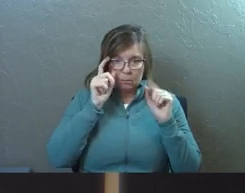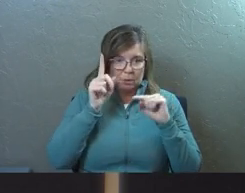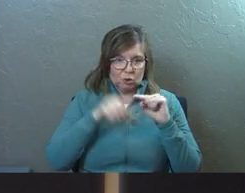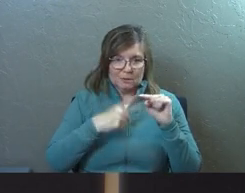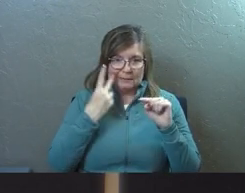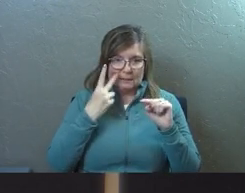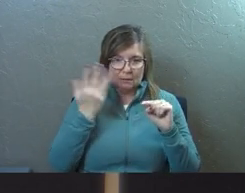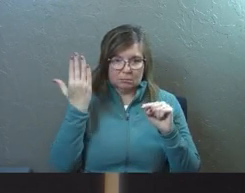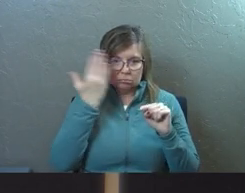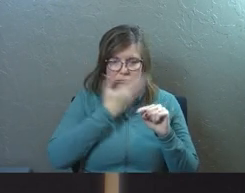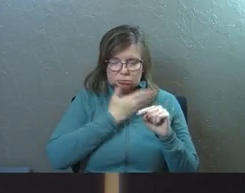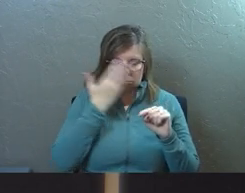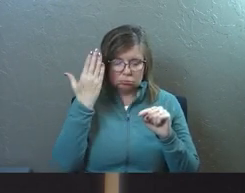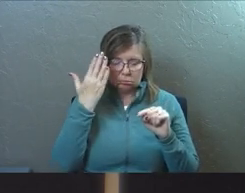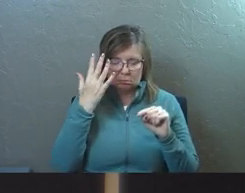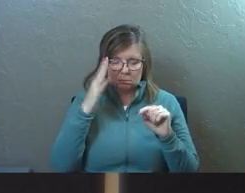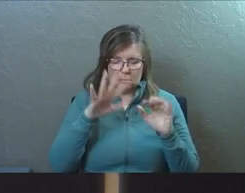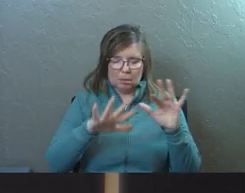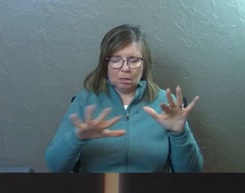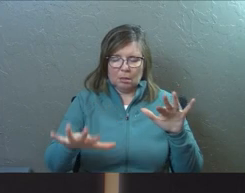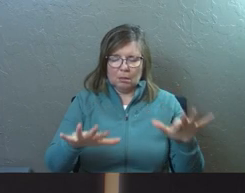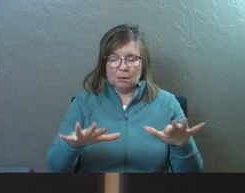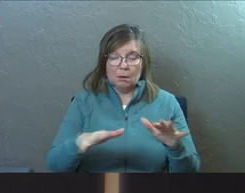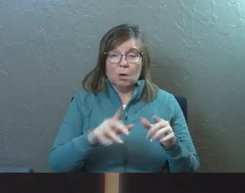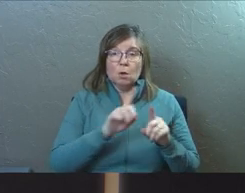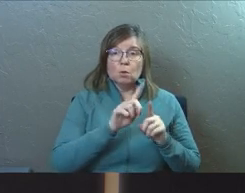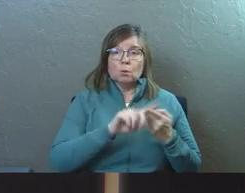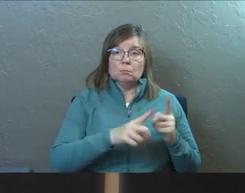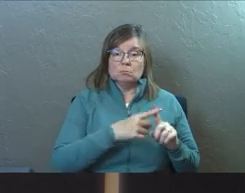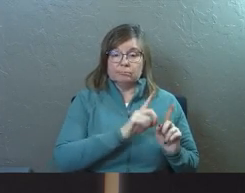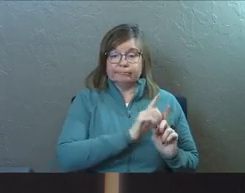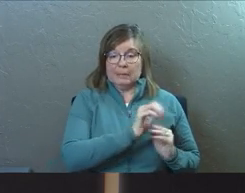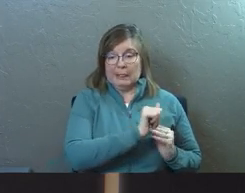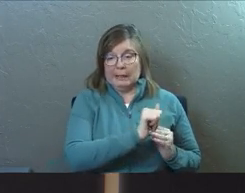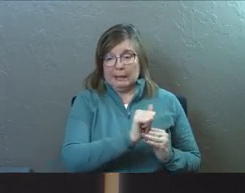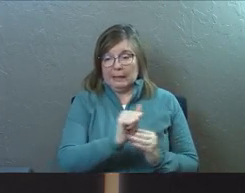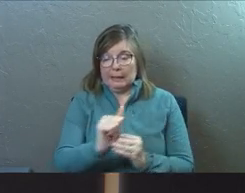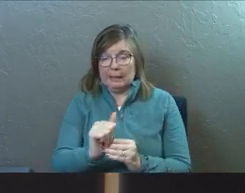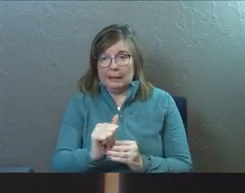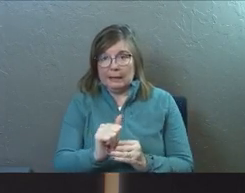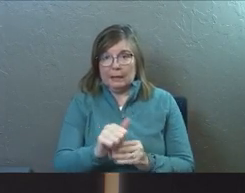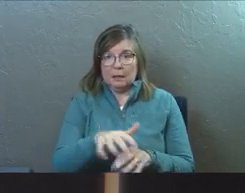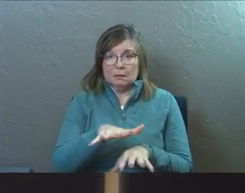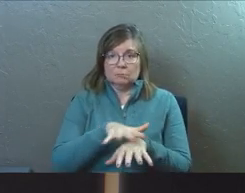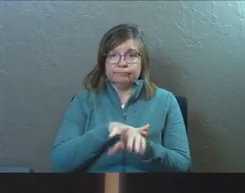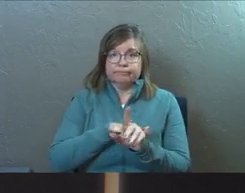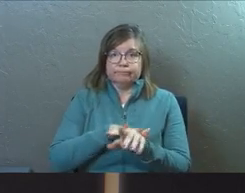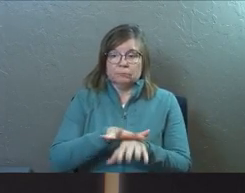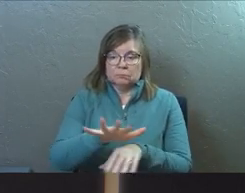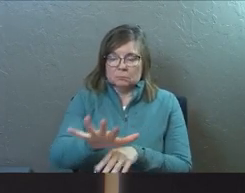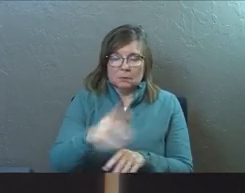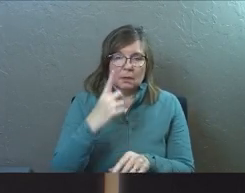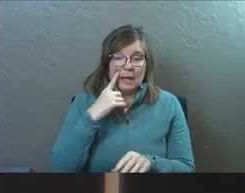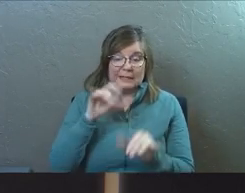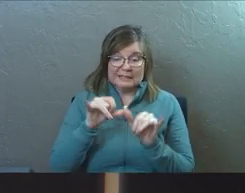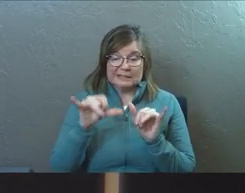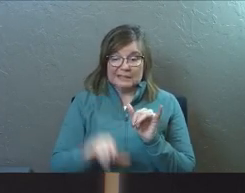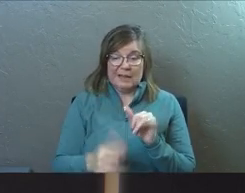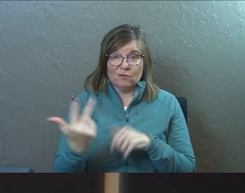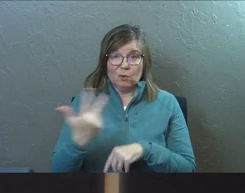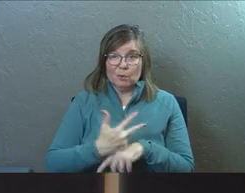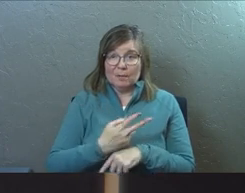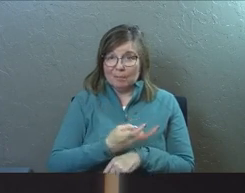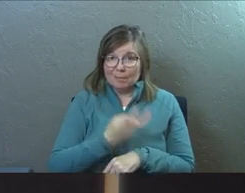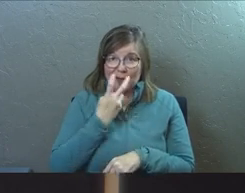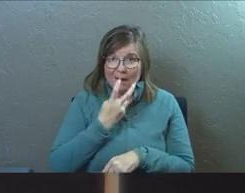he was blind. So his companions had to lead him by the hand to Damascus and he remained there blind for three days